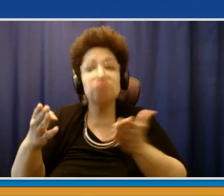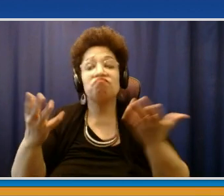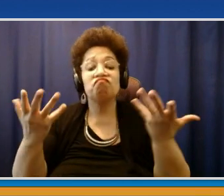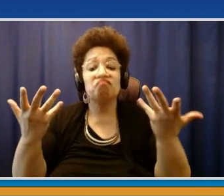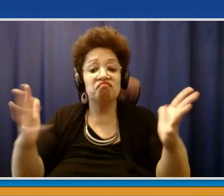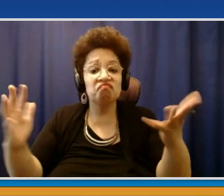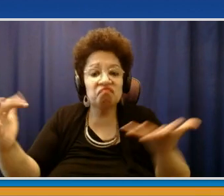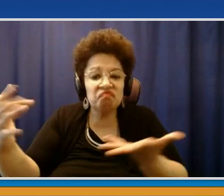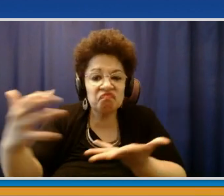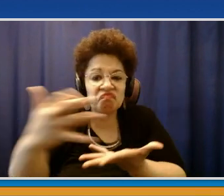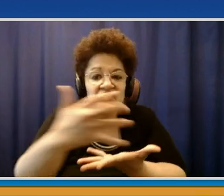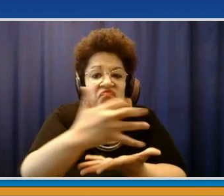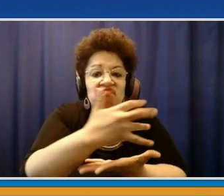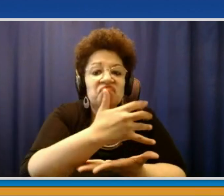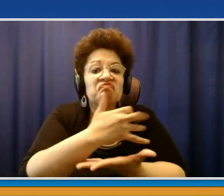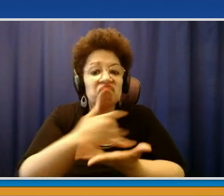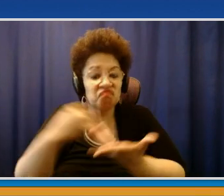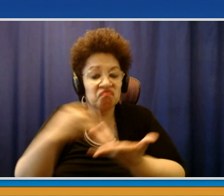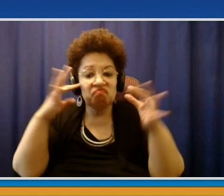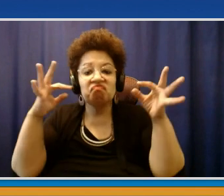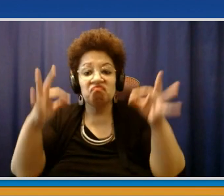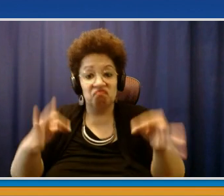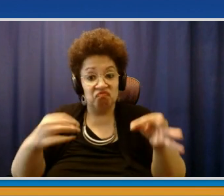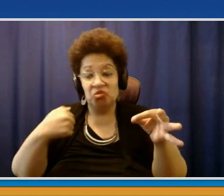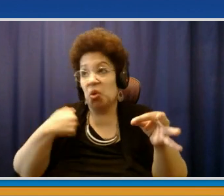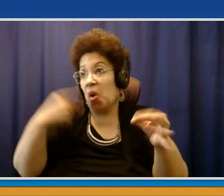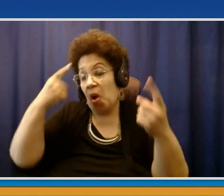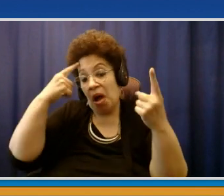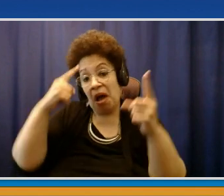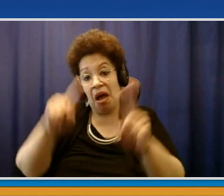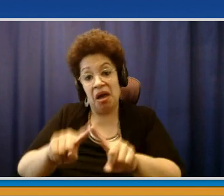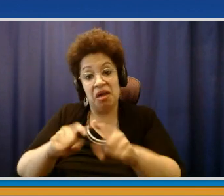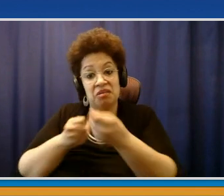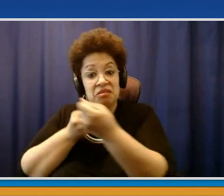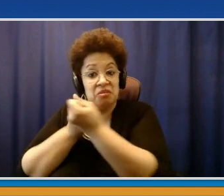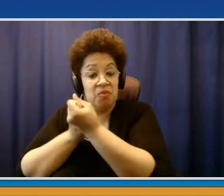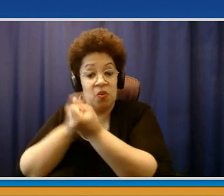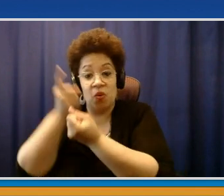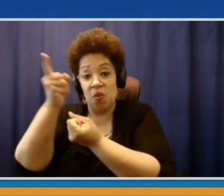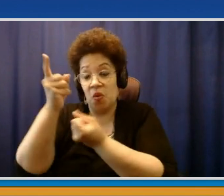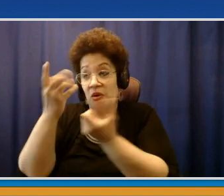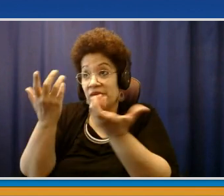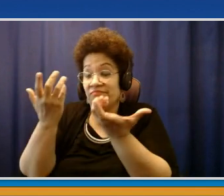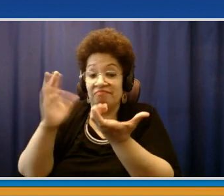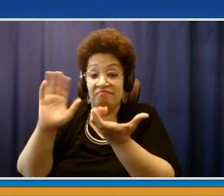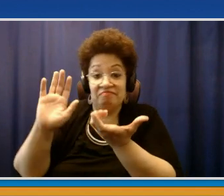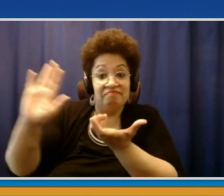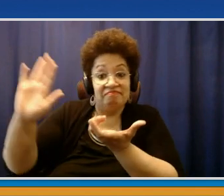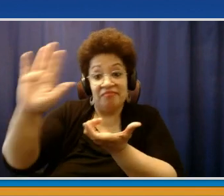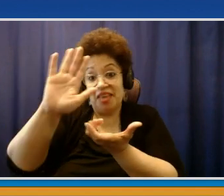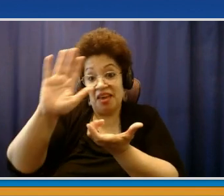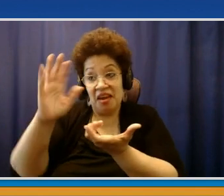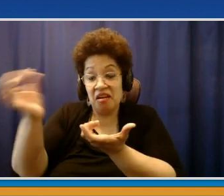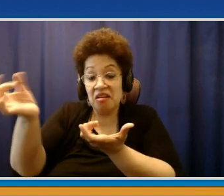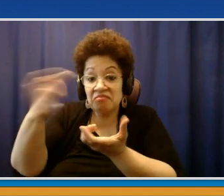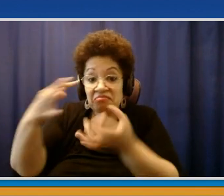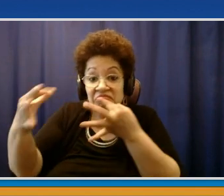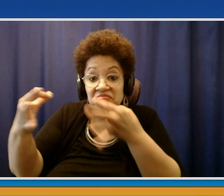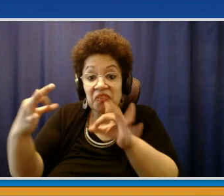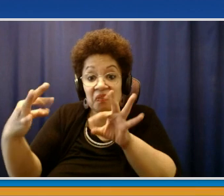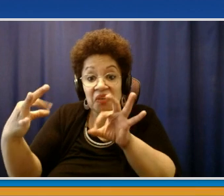and so I value his input, I value Mike Spannell's input, and somewhere in the middle comes policy that we think works for everybody.